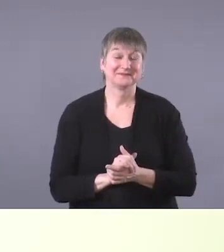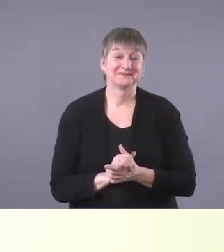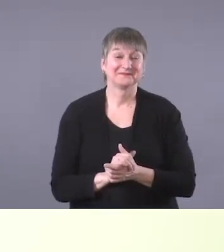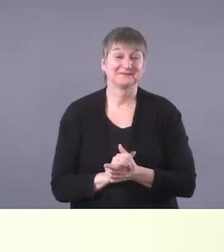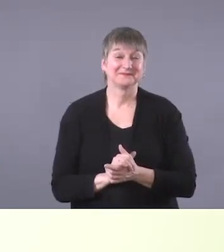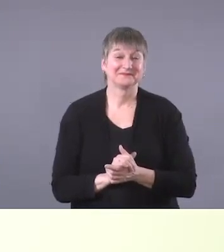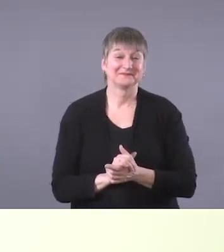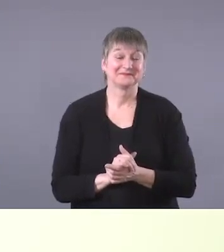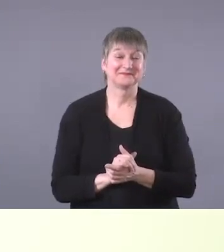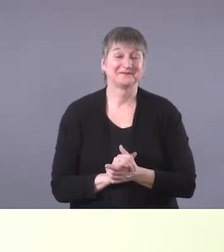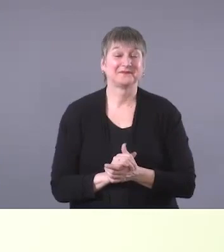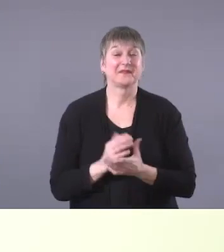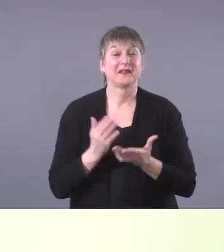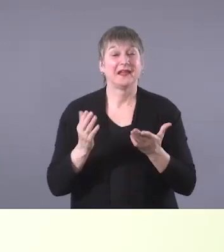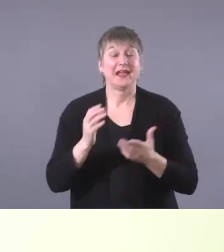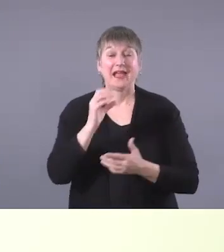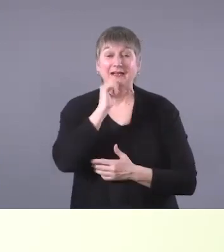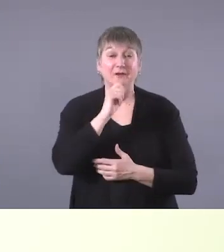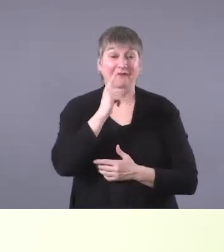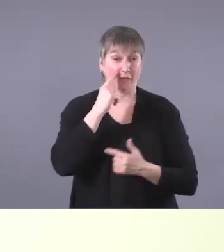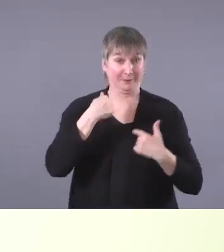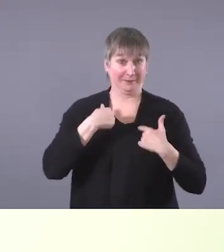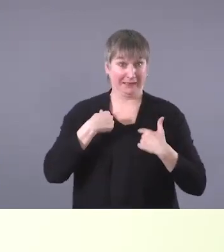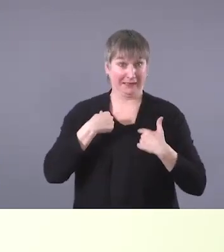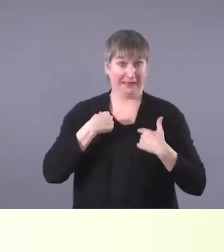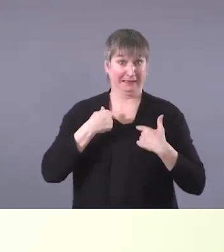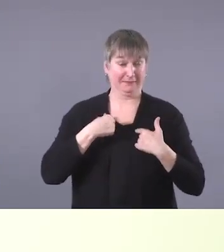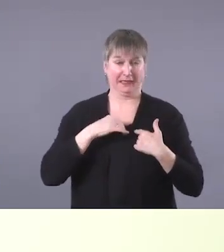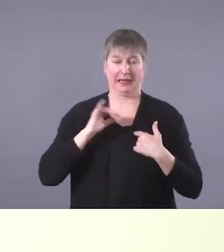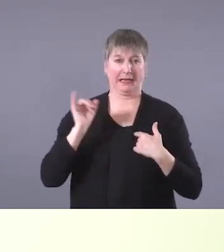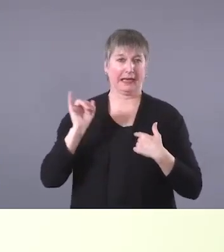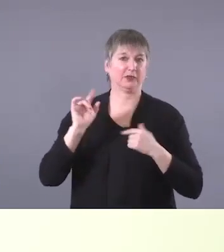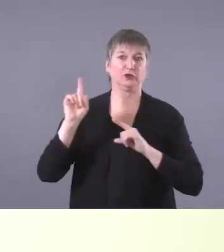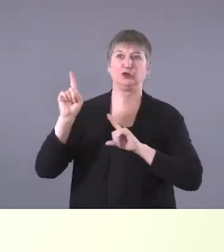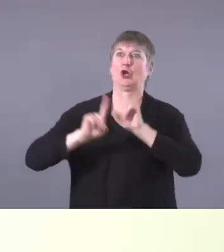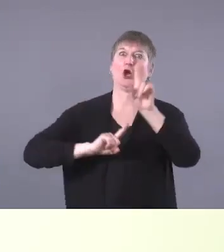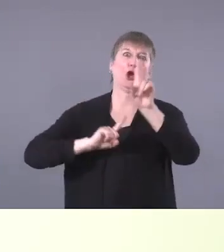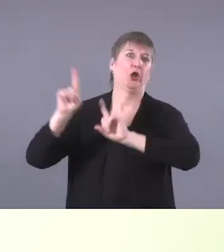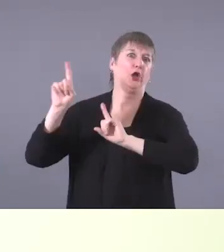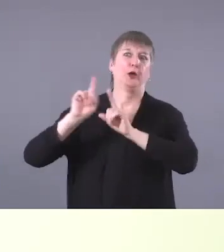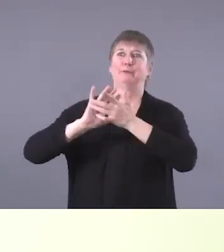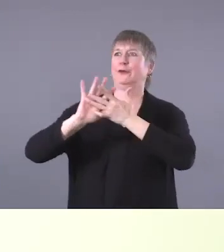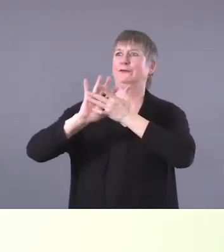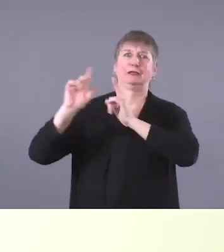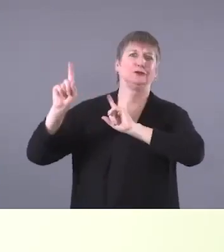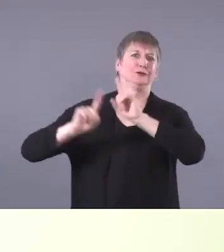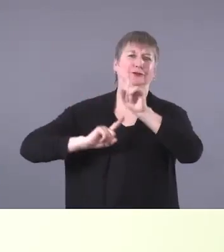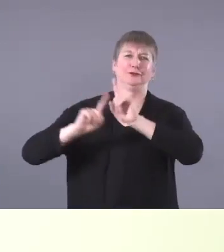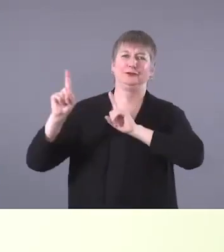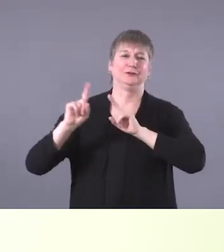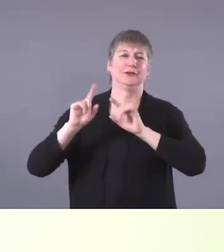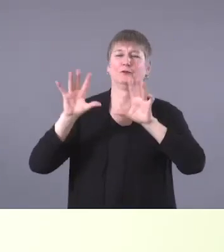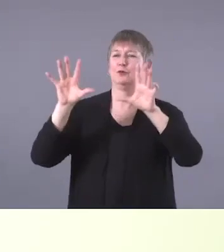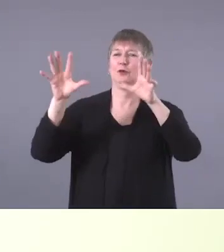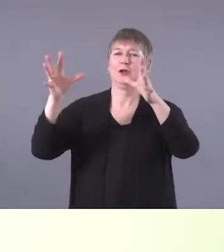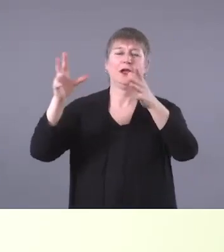just start off and say they're like rock stars to me. So I, I find that they are, uh, the collective ancient library of teachings